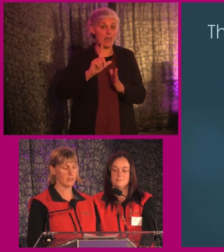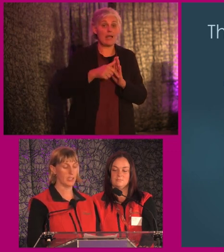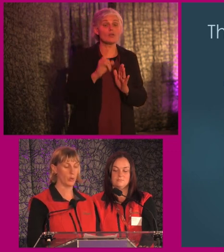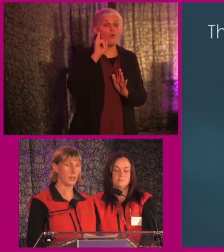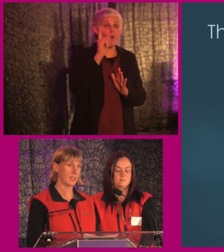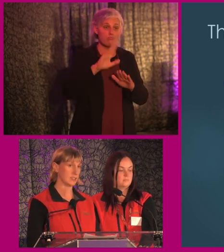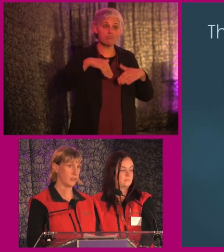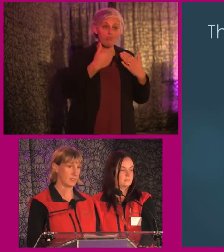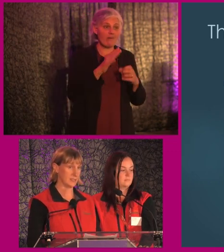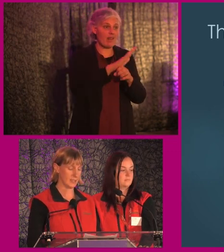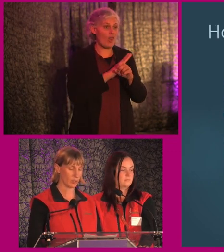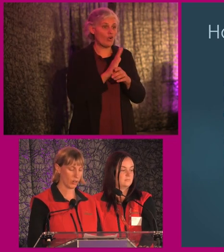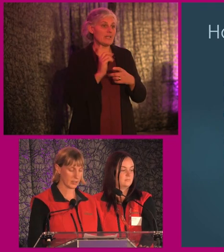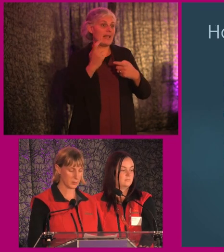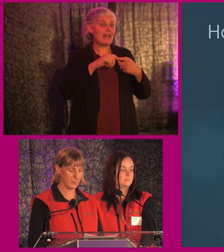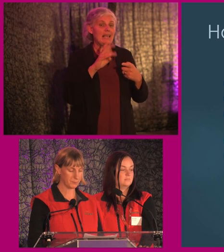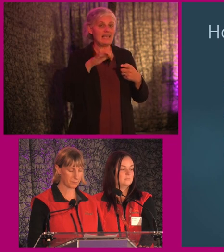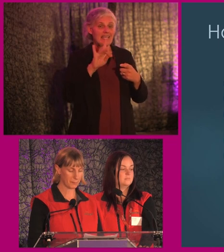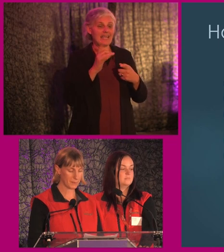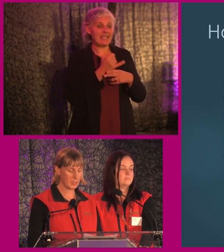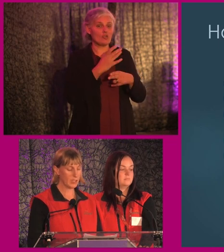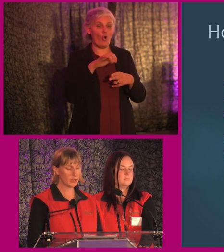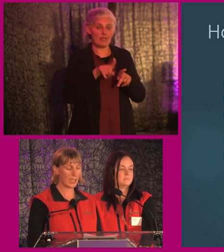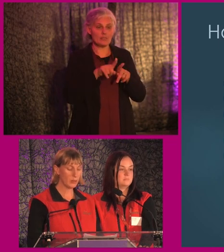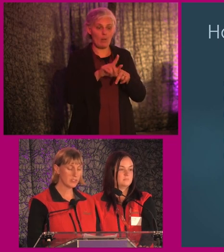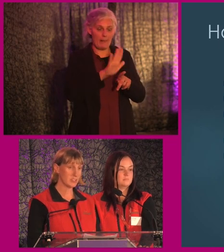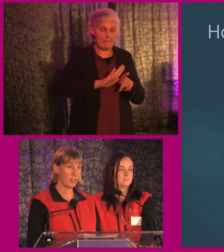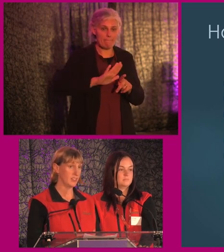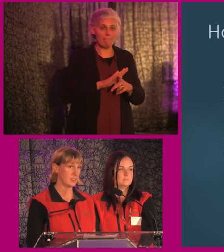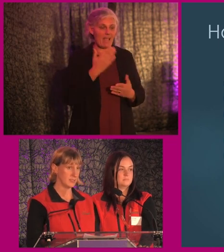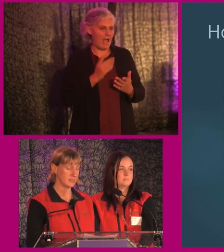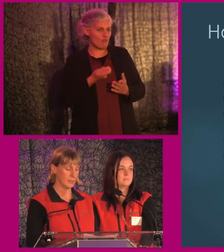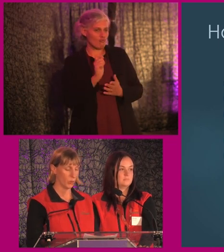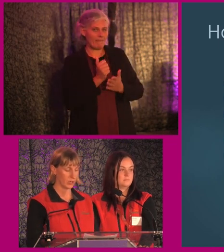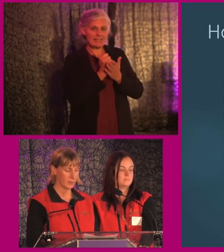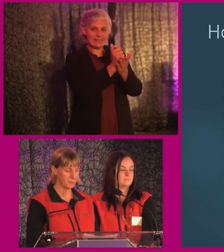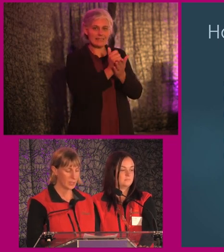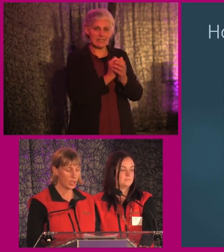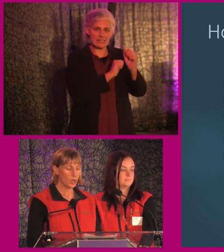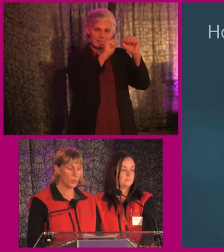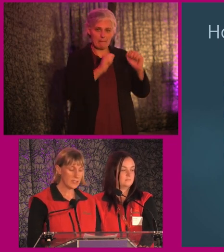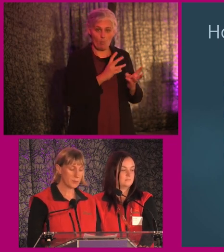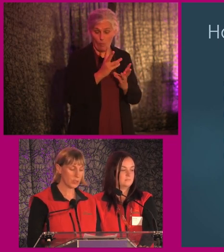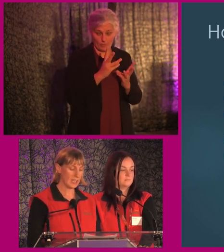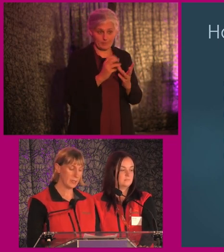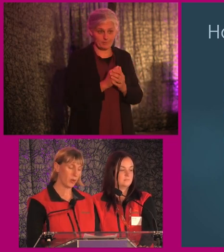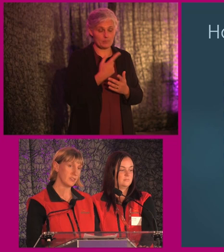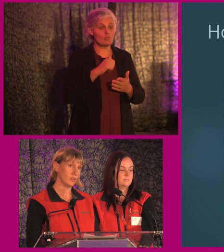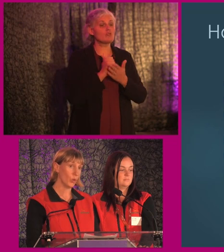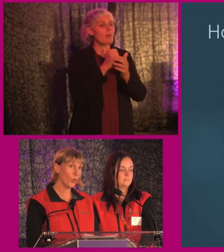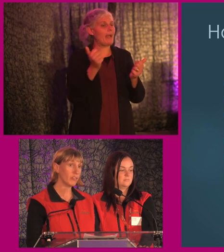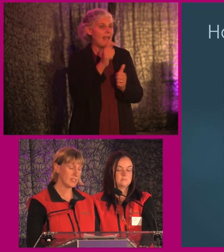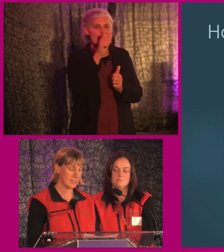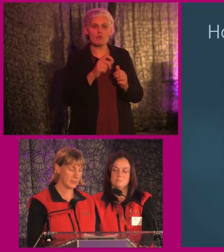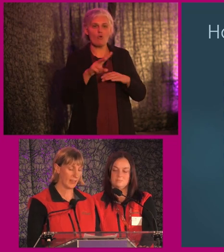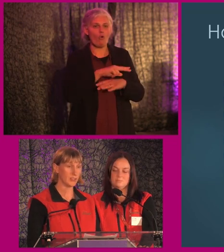on the local link services in Cork as well. So how does the travel assistance scheme work? We support any person